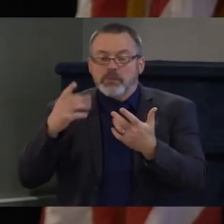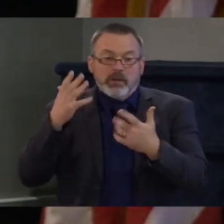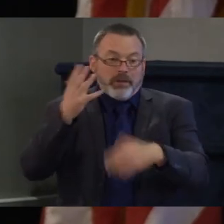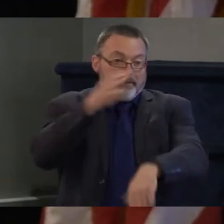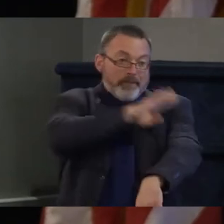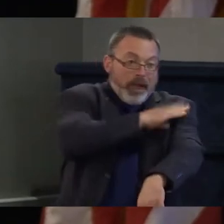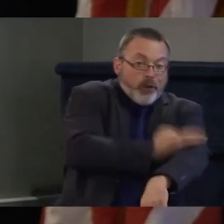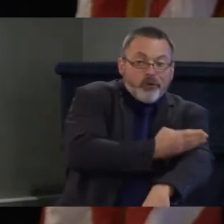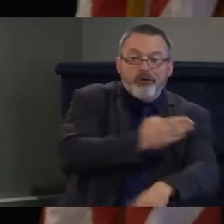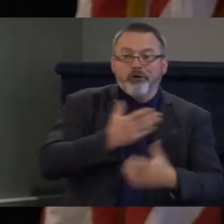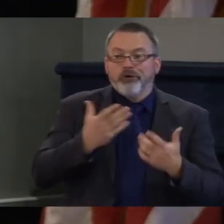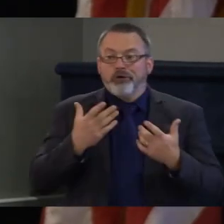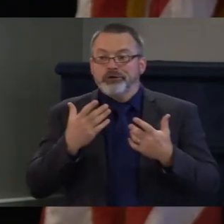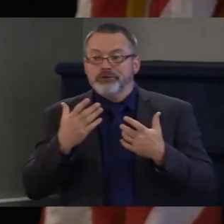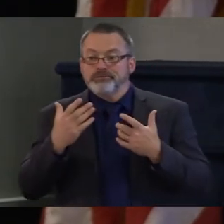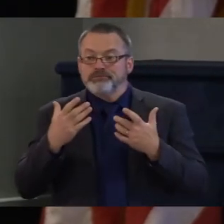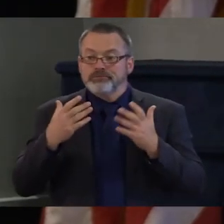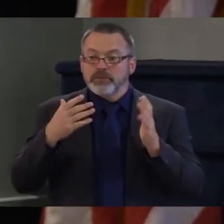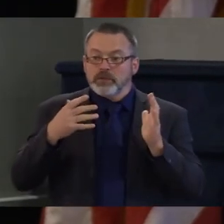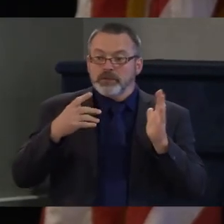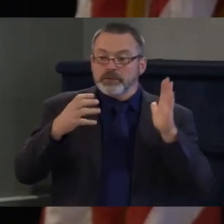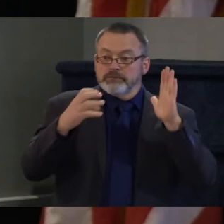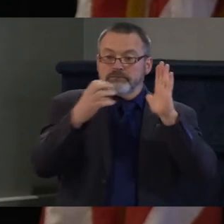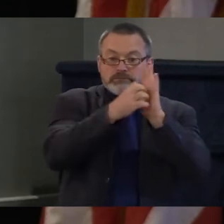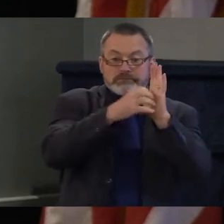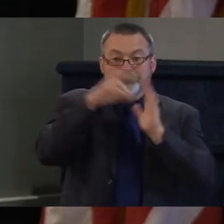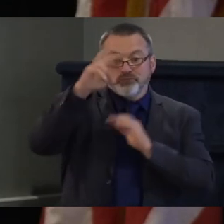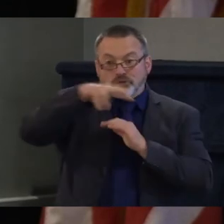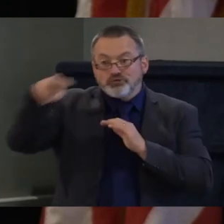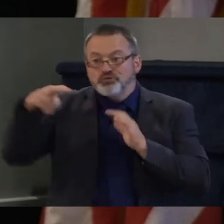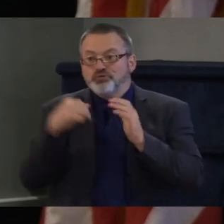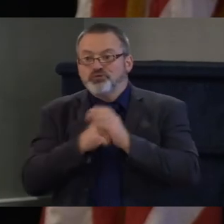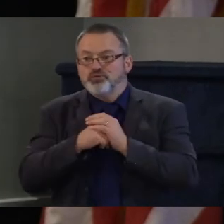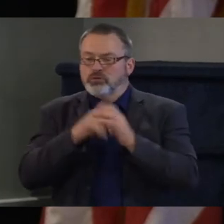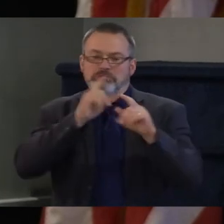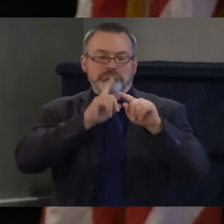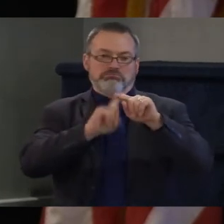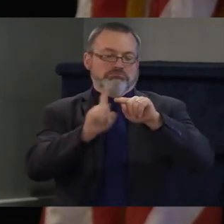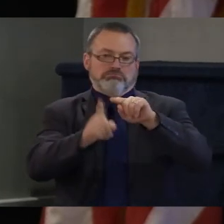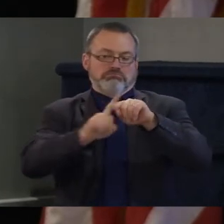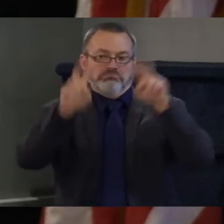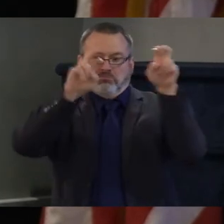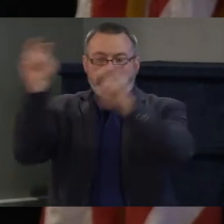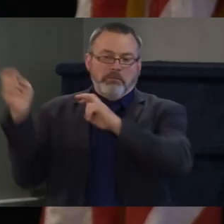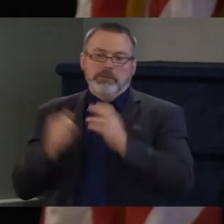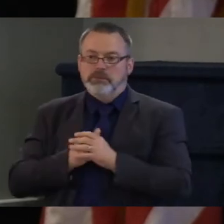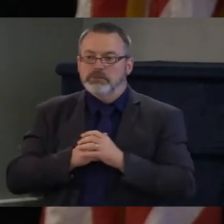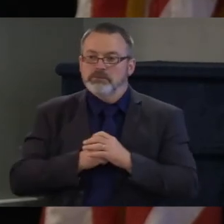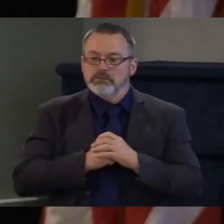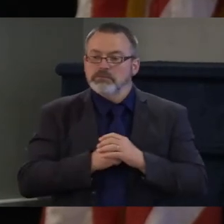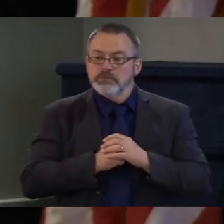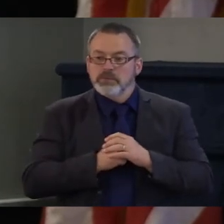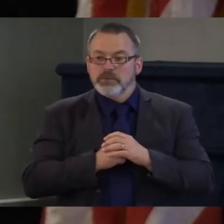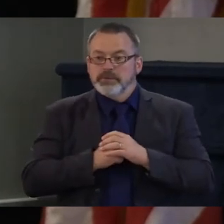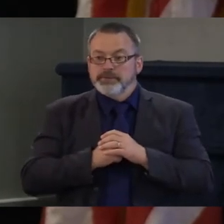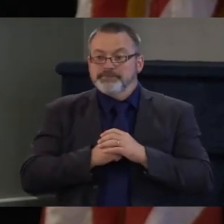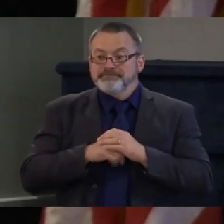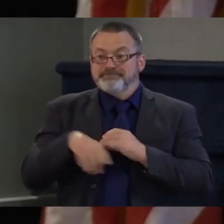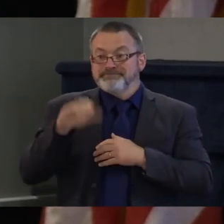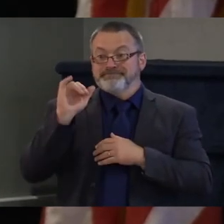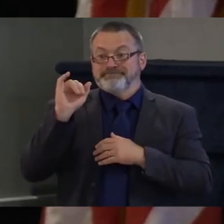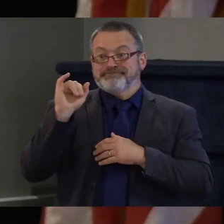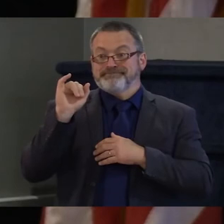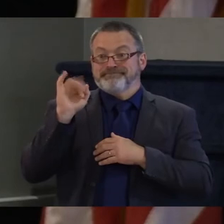to you know fill in the blank and so what i do and what i will do as vermont's next congresswoman